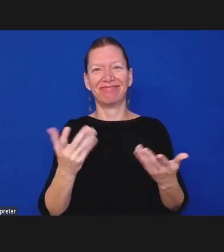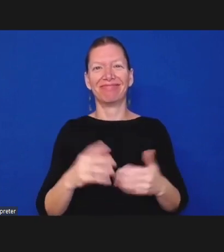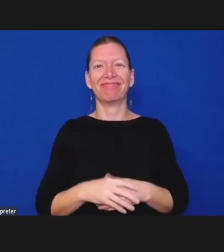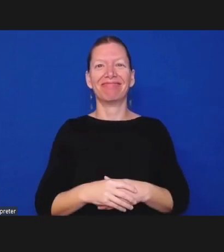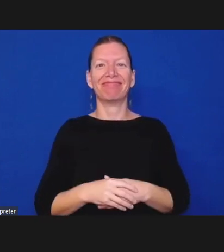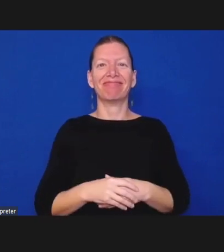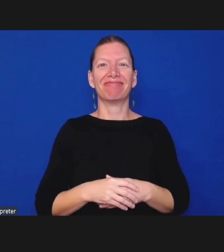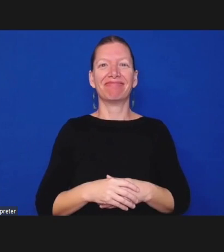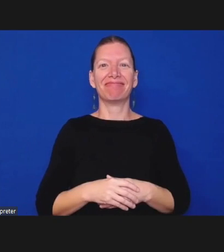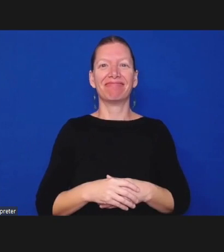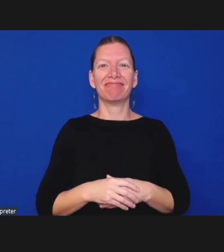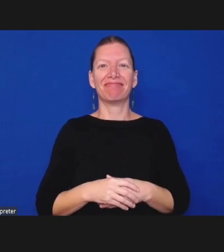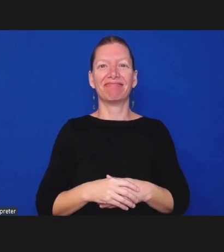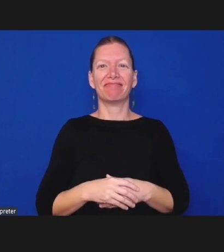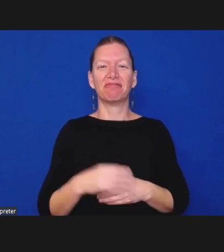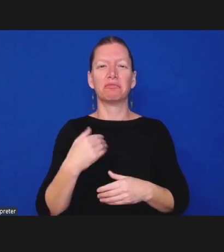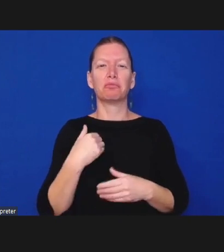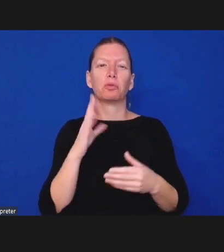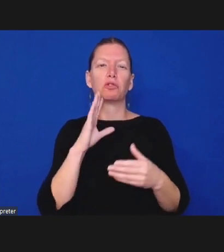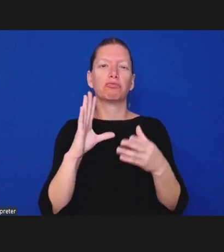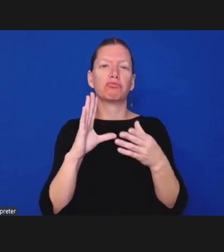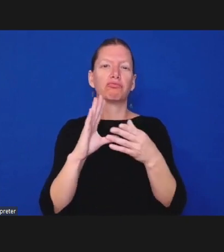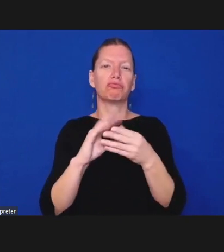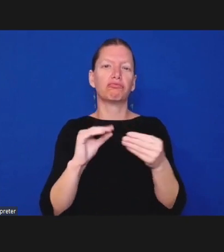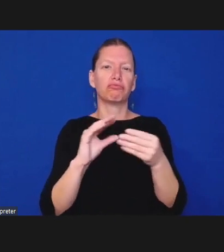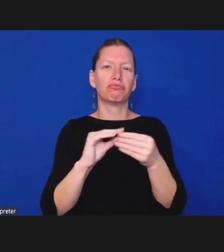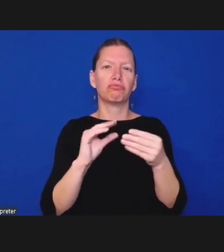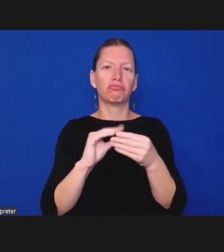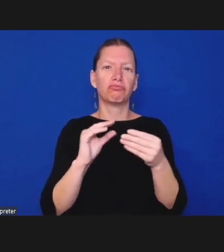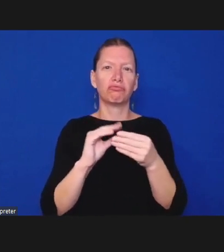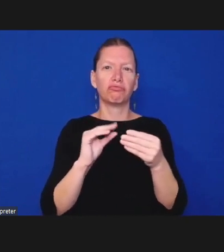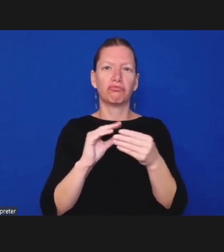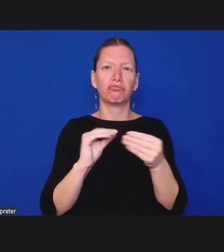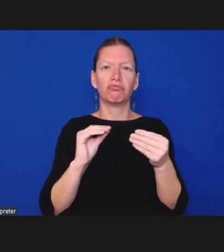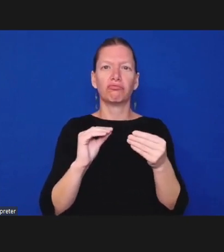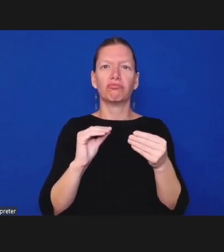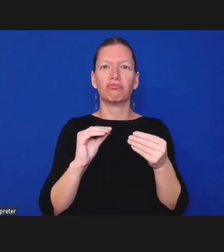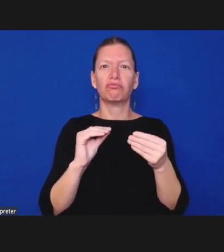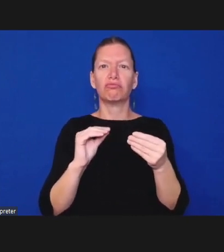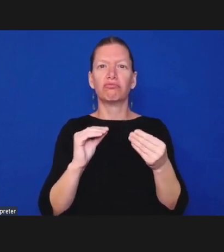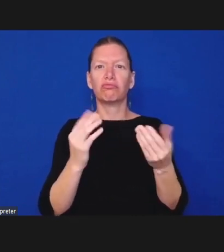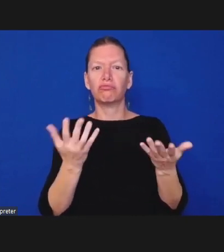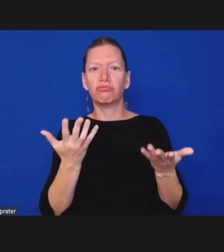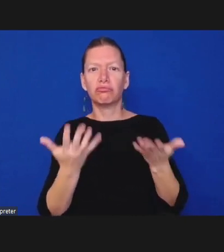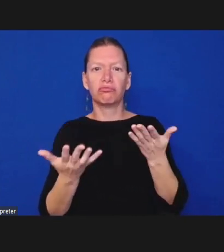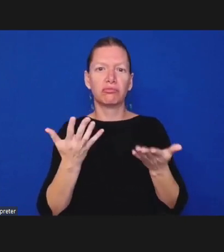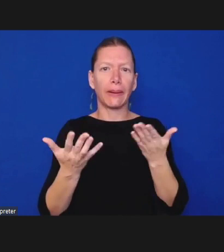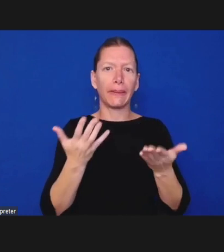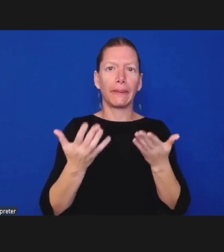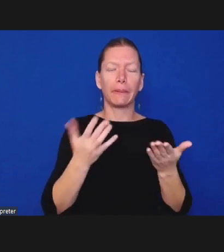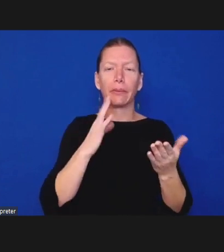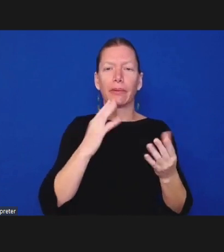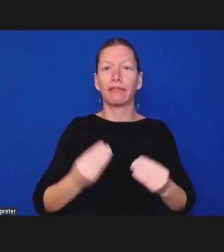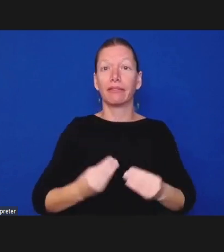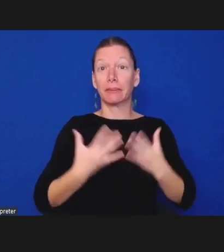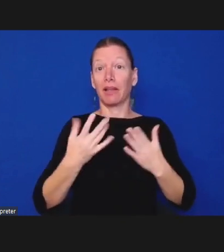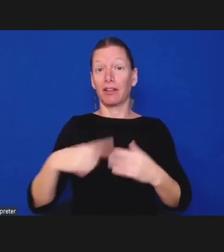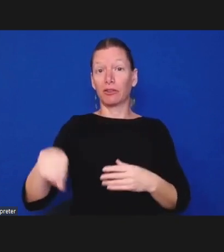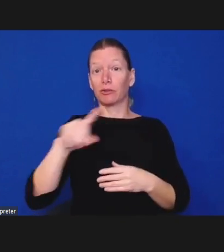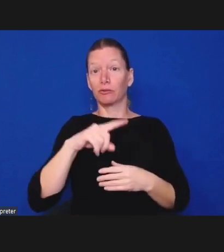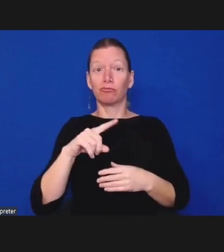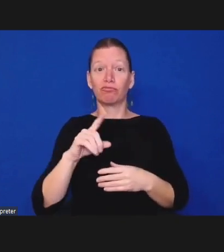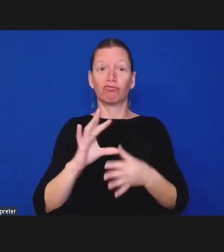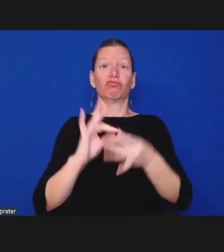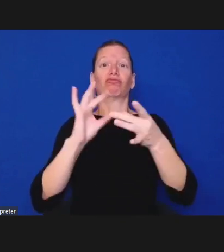to speak up a little bit more but one of the things that i think is very important as communities are creating oversight